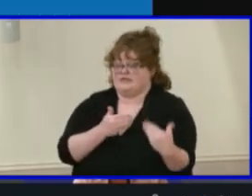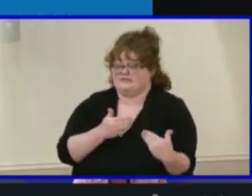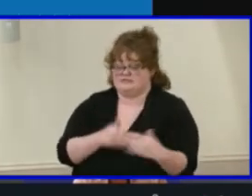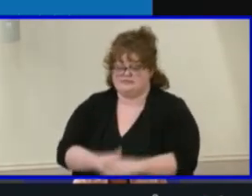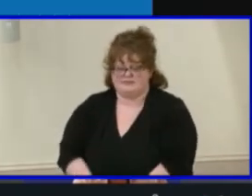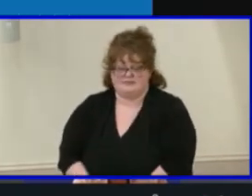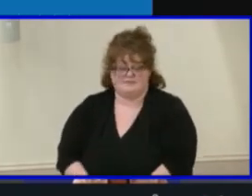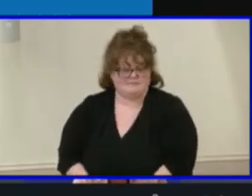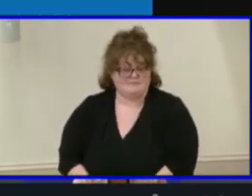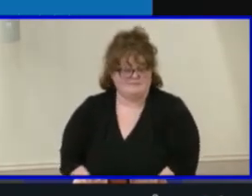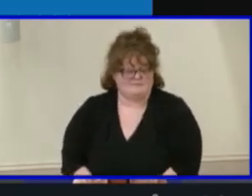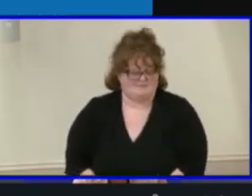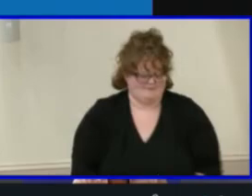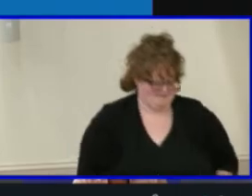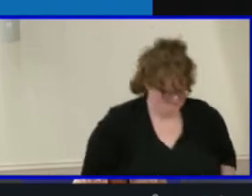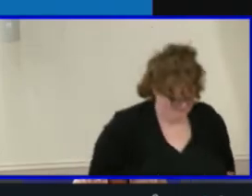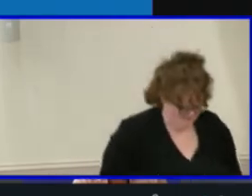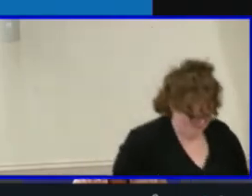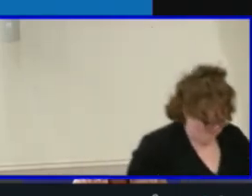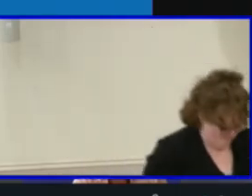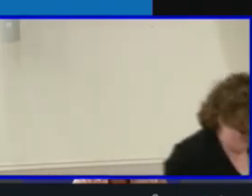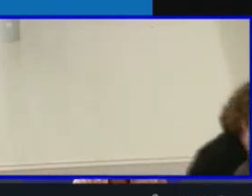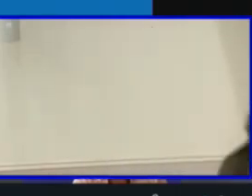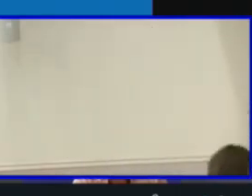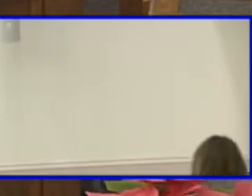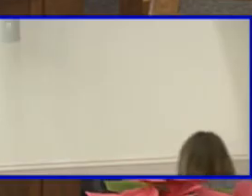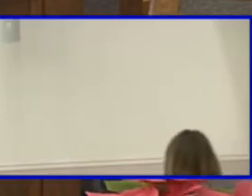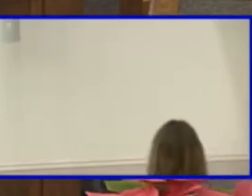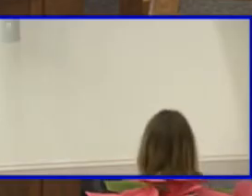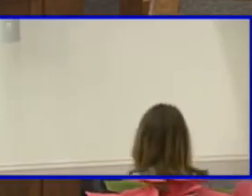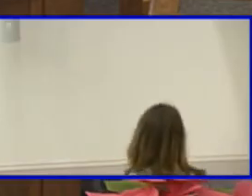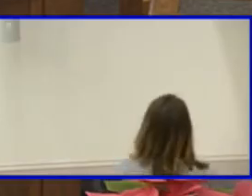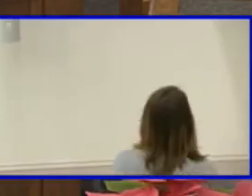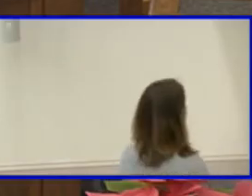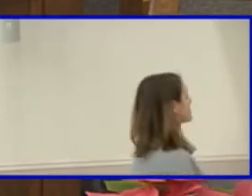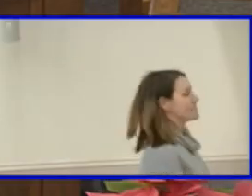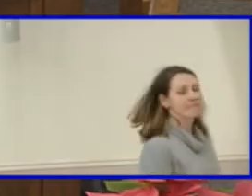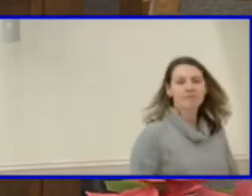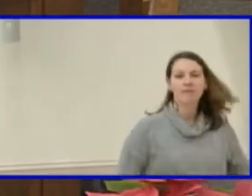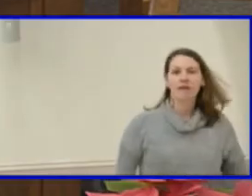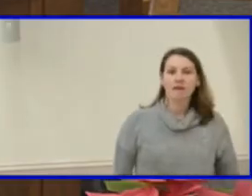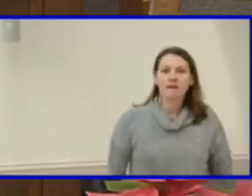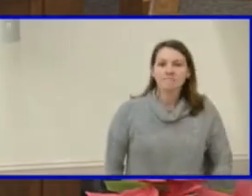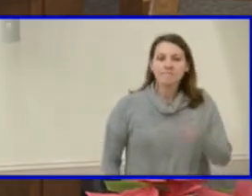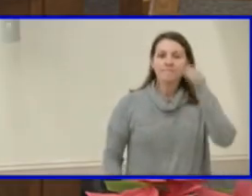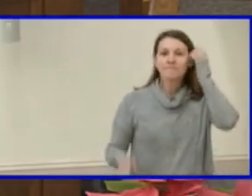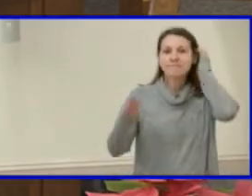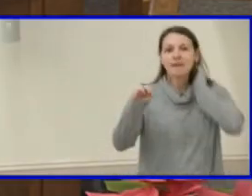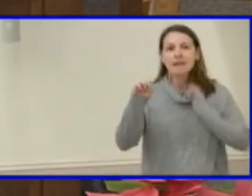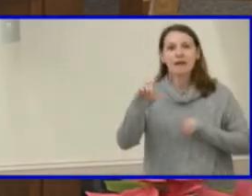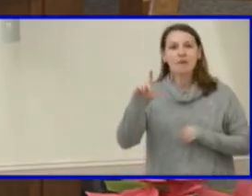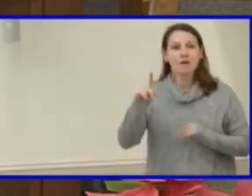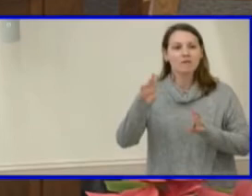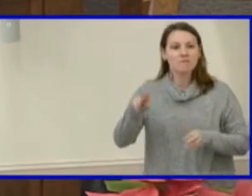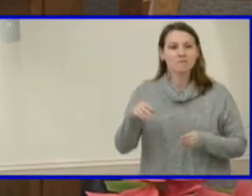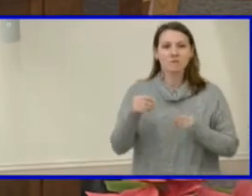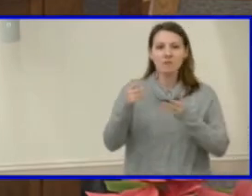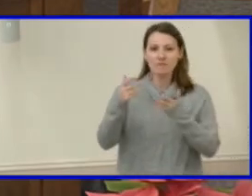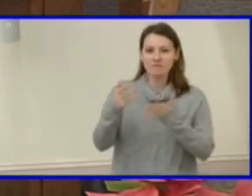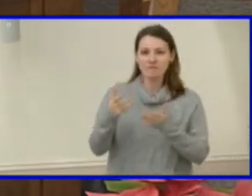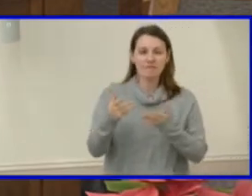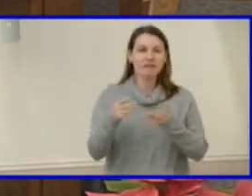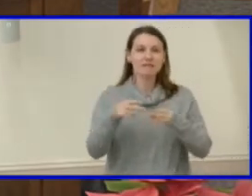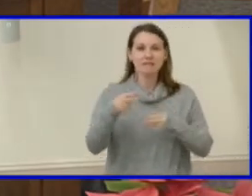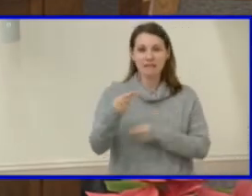Maggie L. Walker Governor's School is a unique and rigorous program that offers Henrico students the opportunity to experience a regional learning